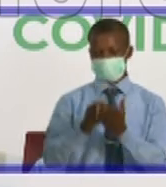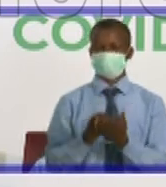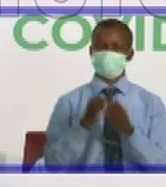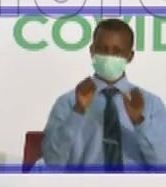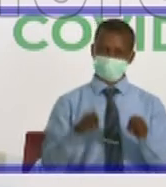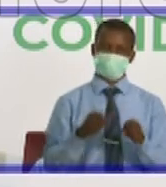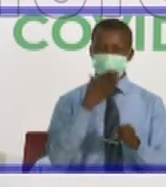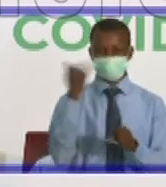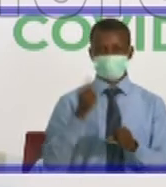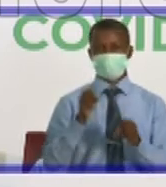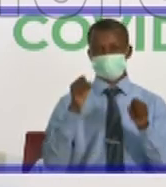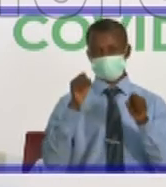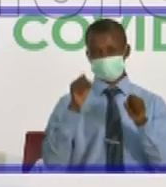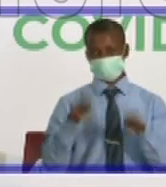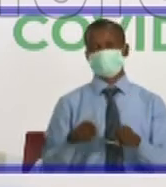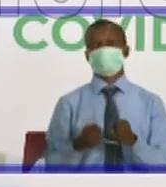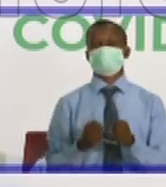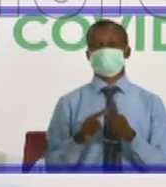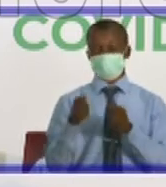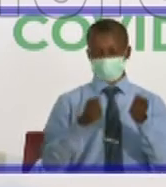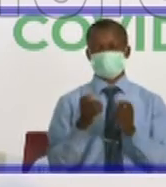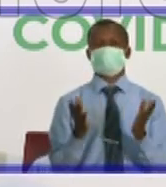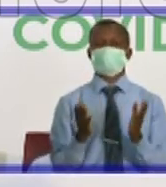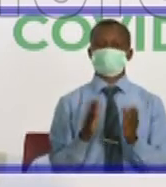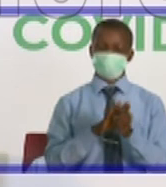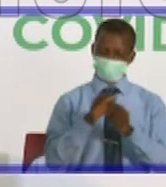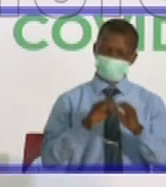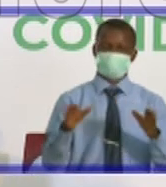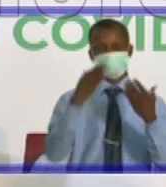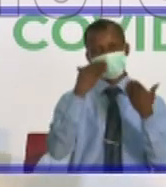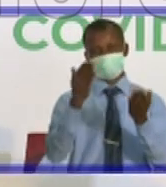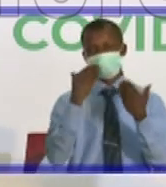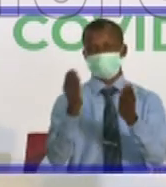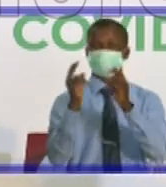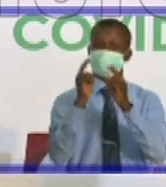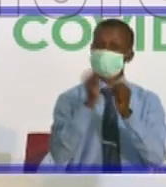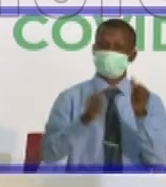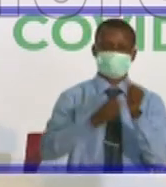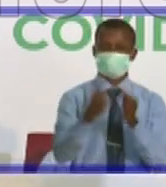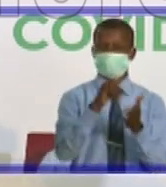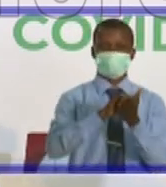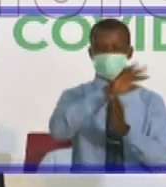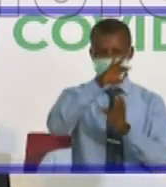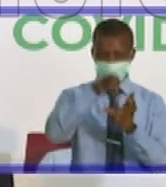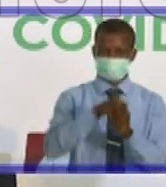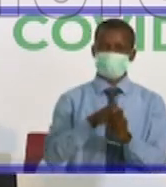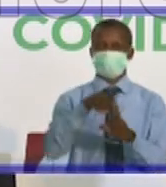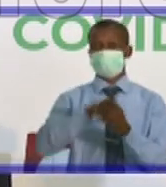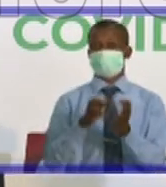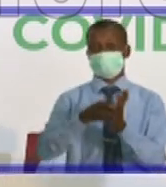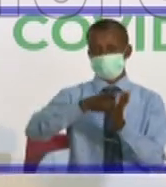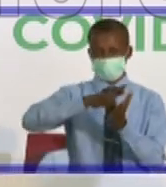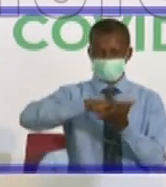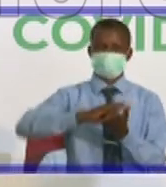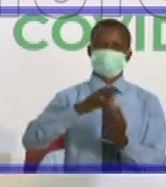to manage cases. So I really want to thank everybody that has been part of the review process, especially the